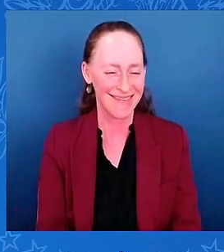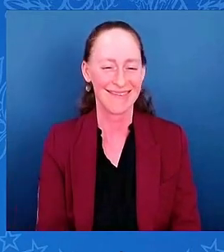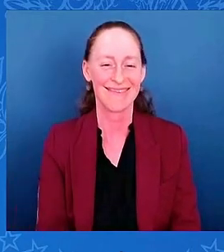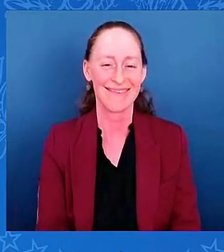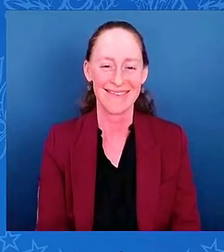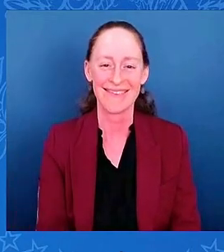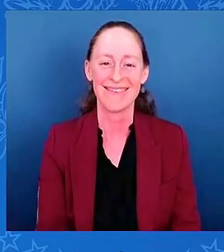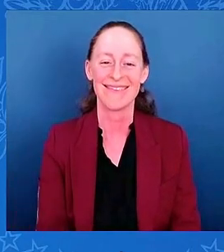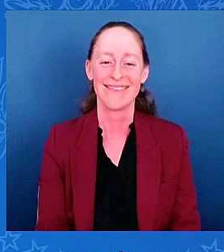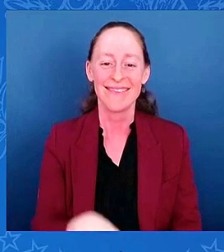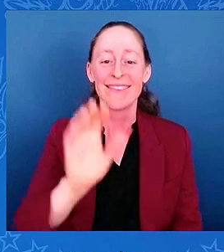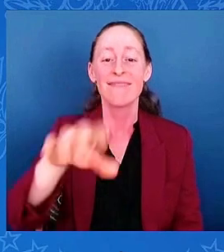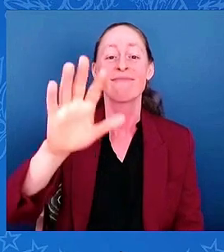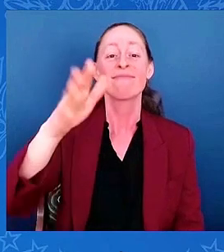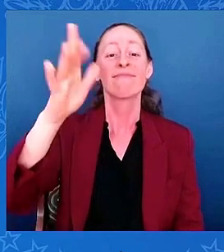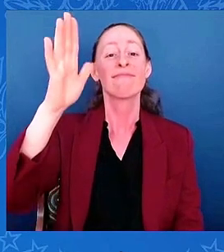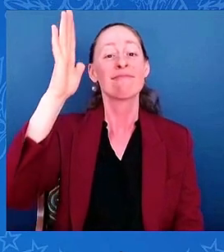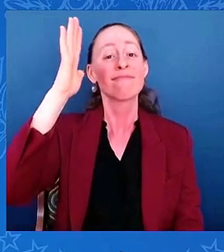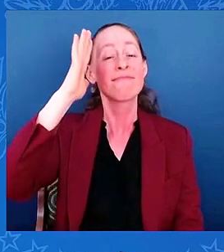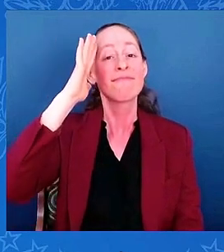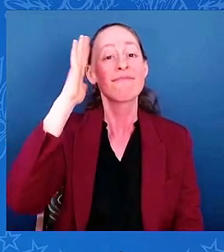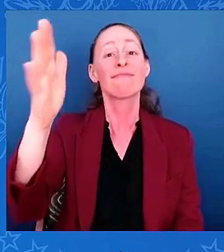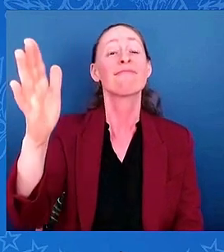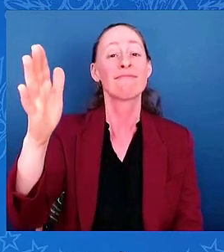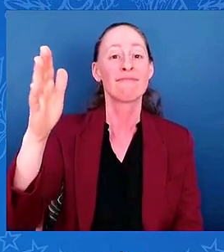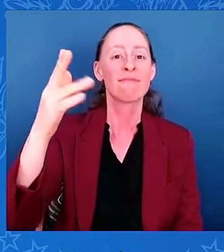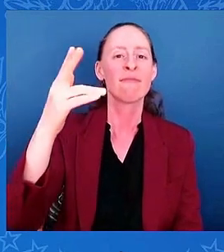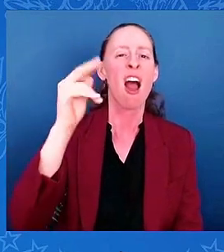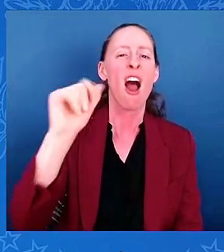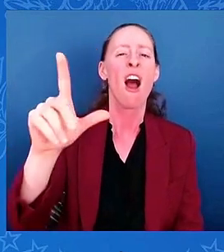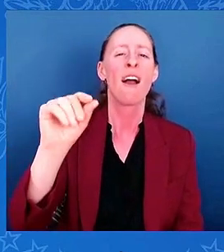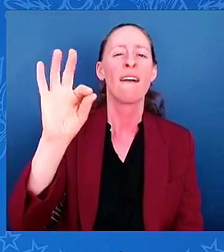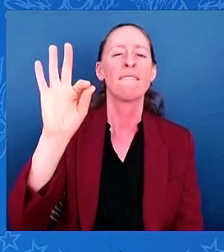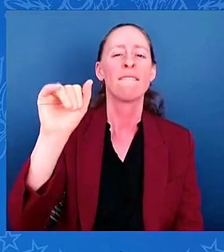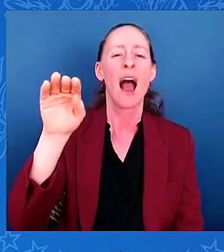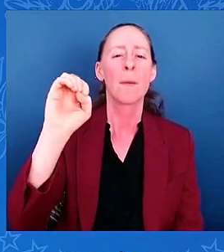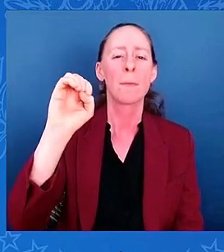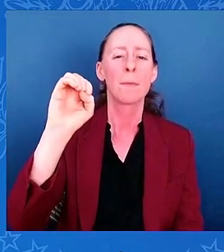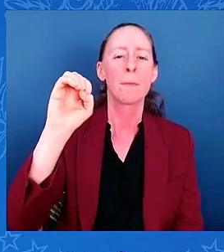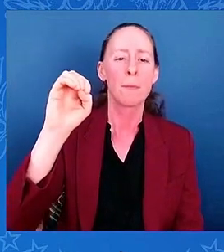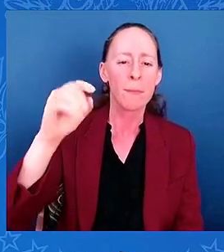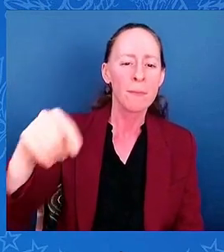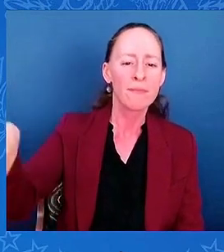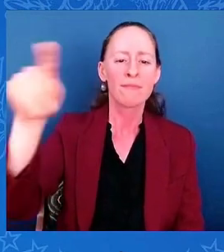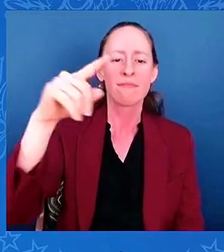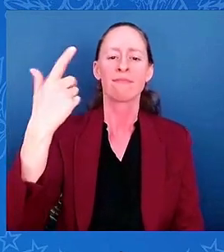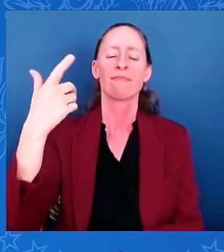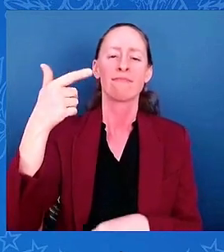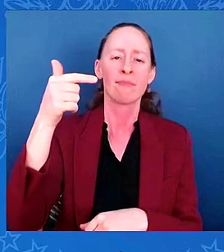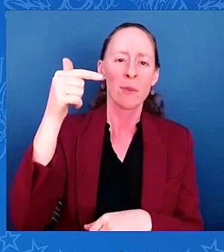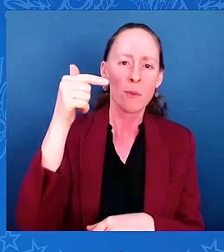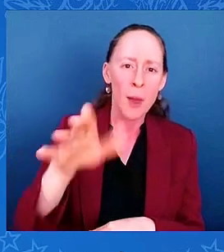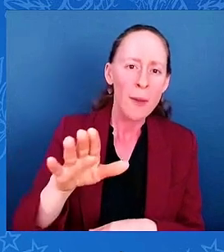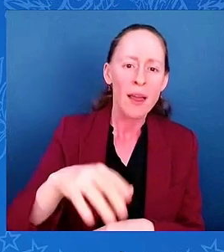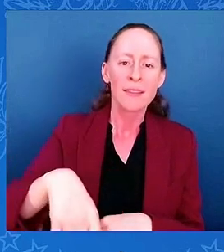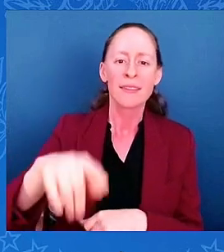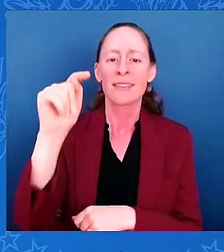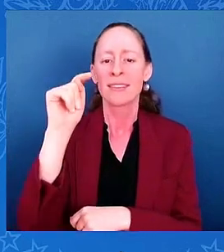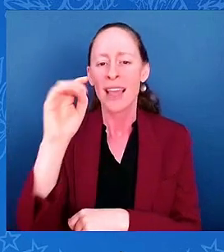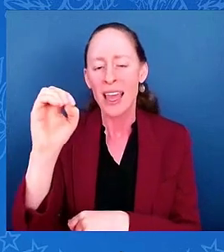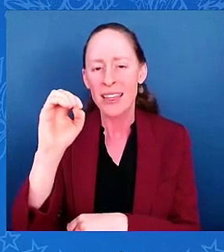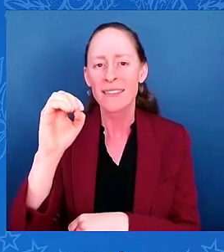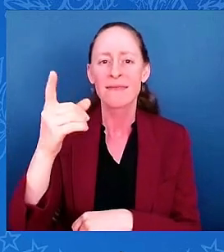quarterback, tight end, defensive tackle, but I think the secret to this team's success is a GM, an offensive